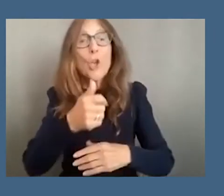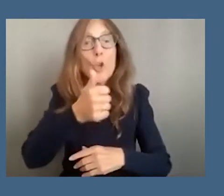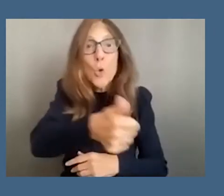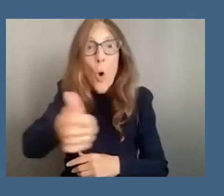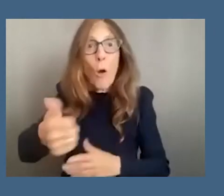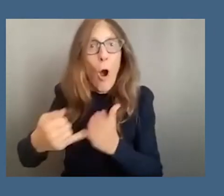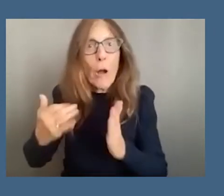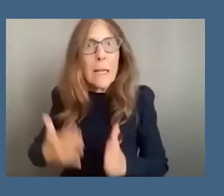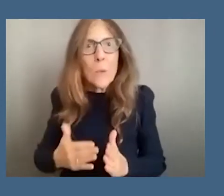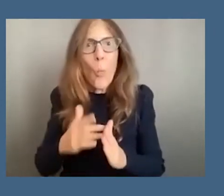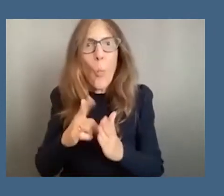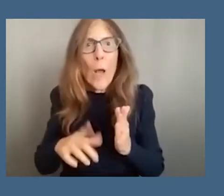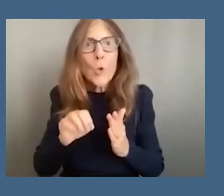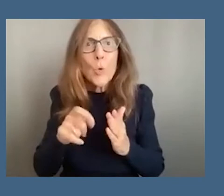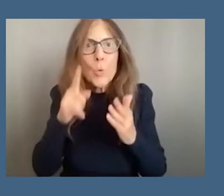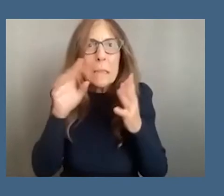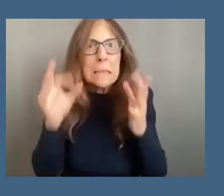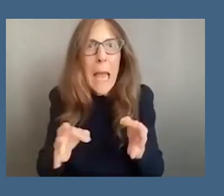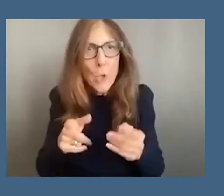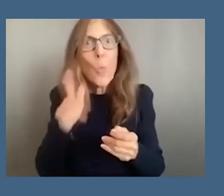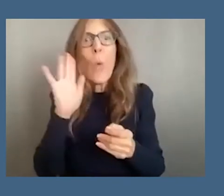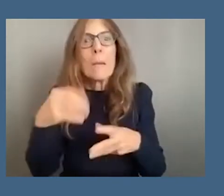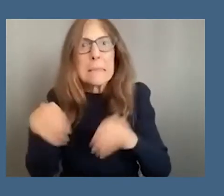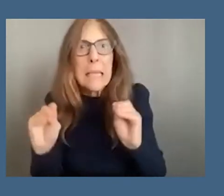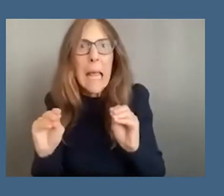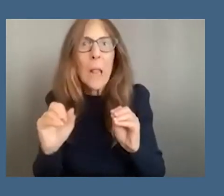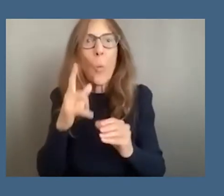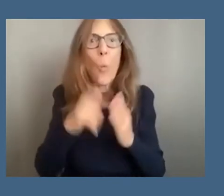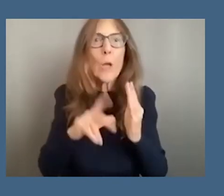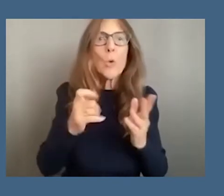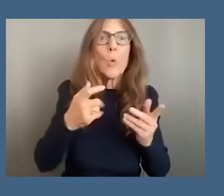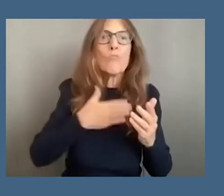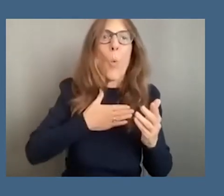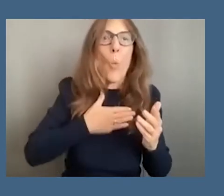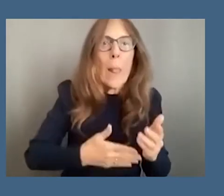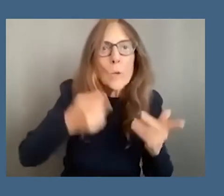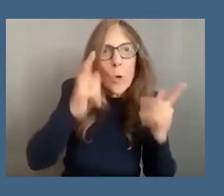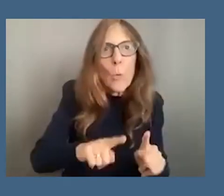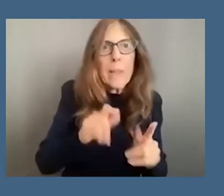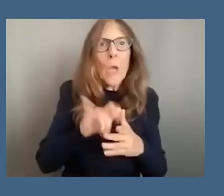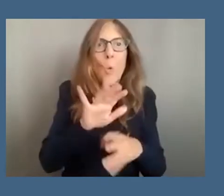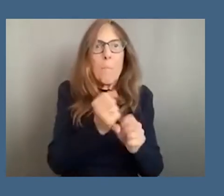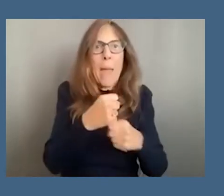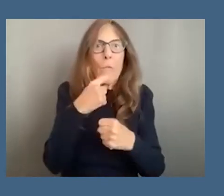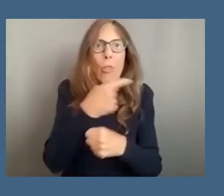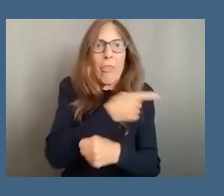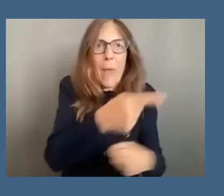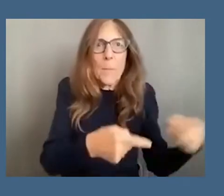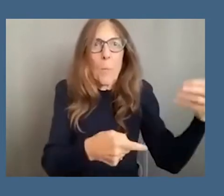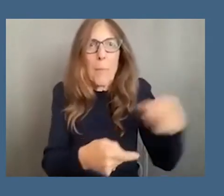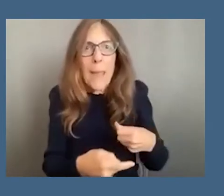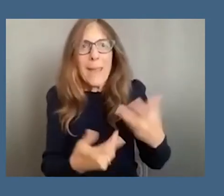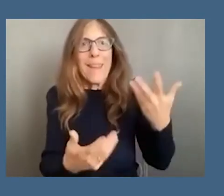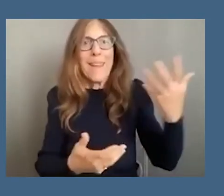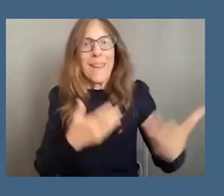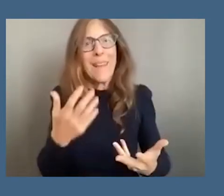or what do you agree to make on commission um and then when those things are owned and sold and traded and circulated um